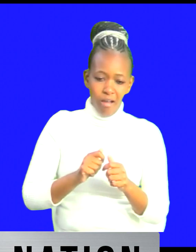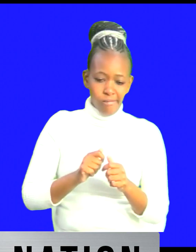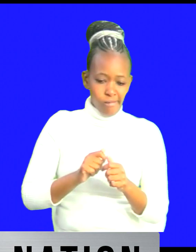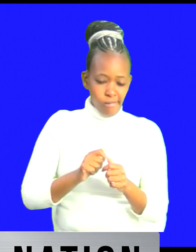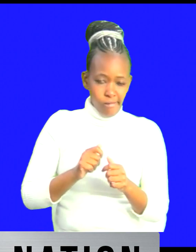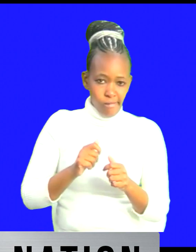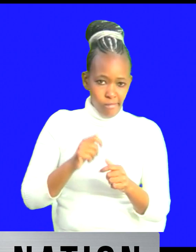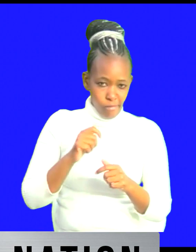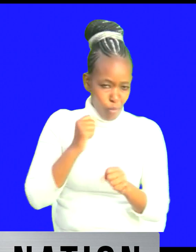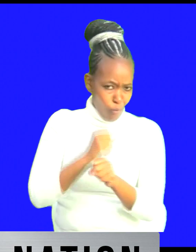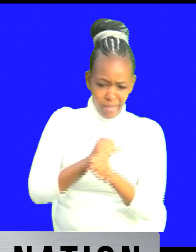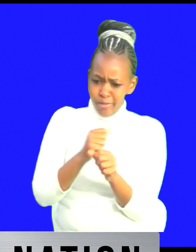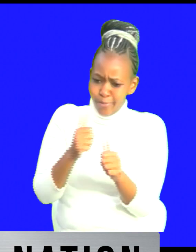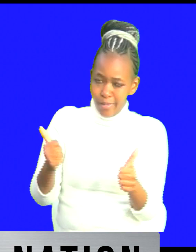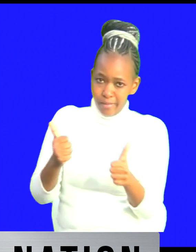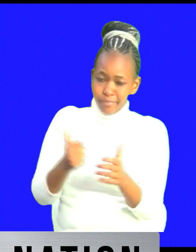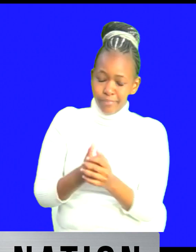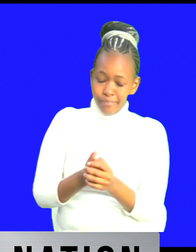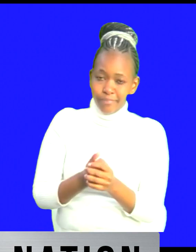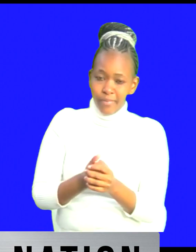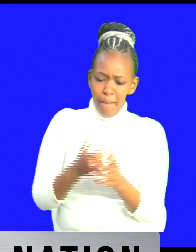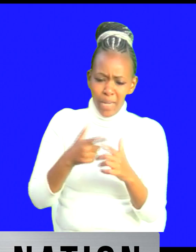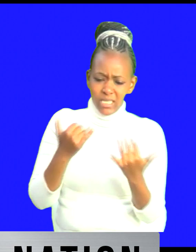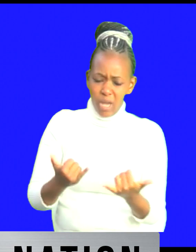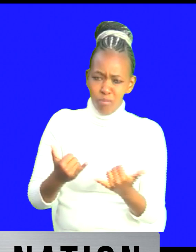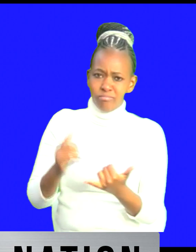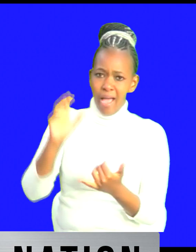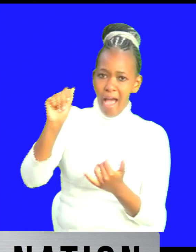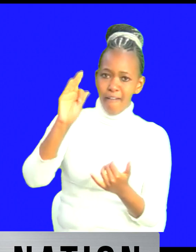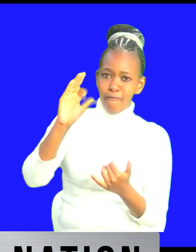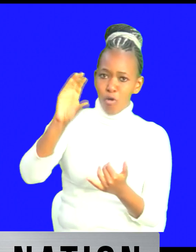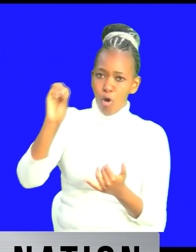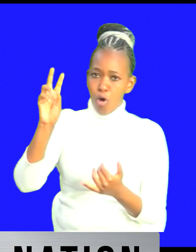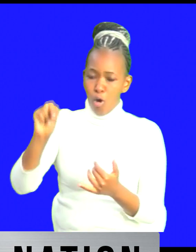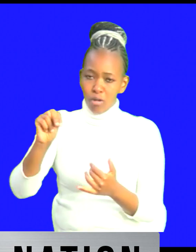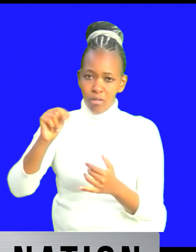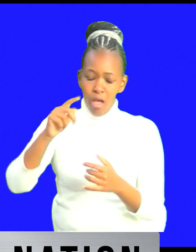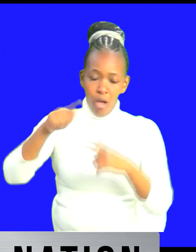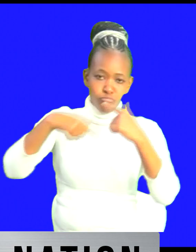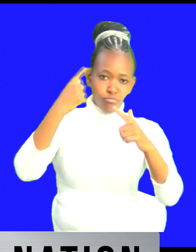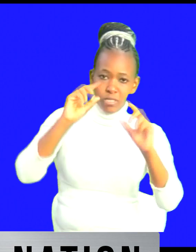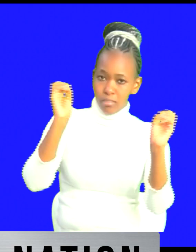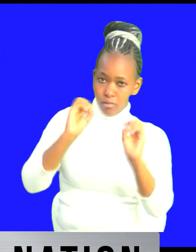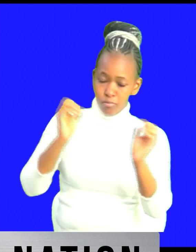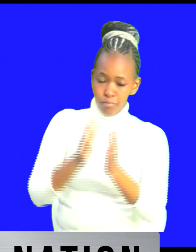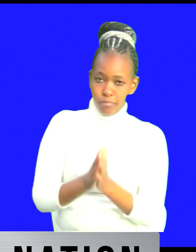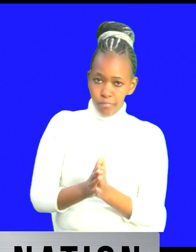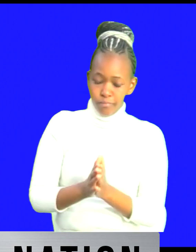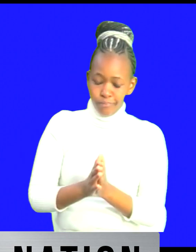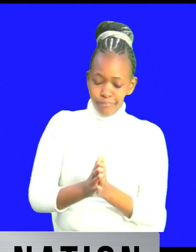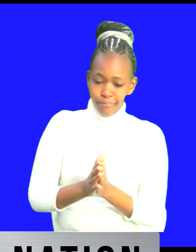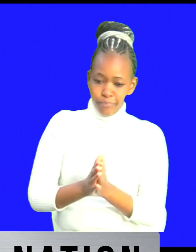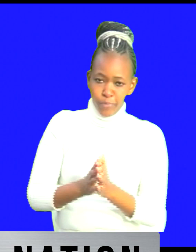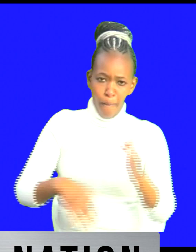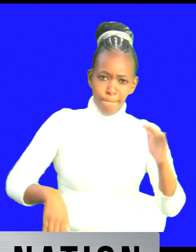we are not in the afcon uh qualifiers this time uh because we got late uh when we were banned by fifa earlier